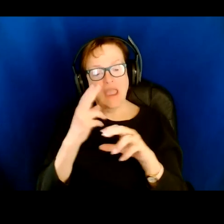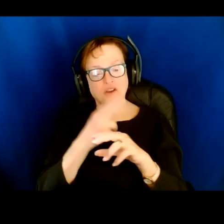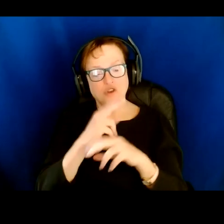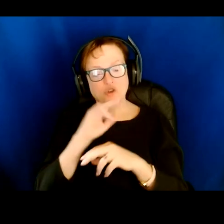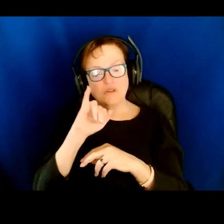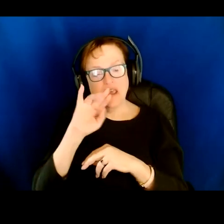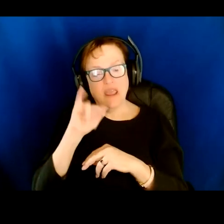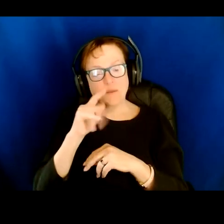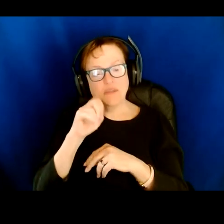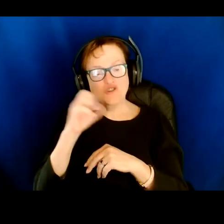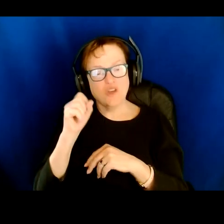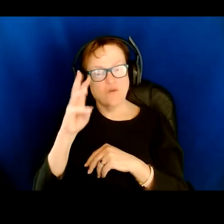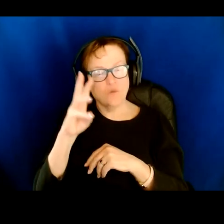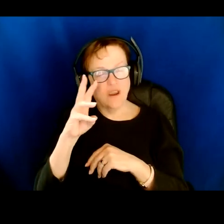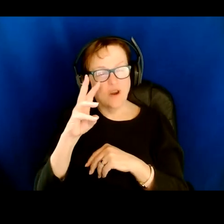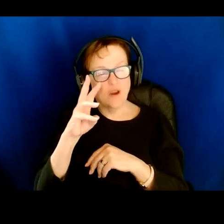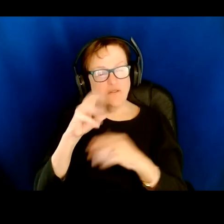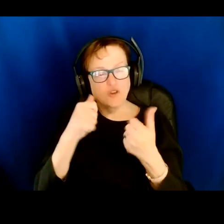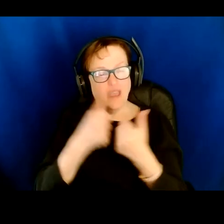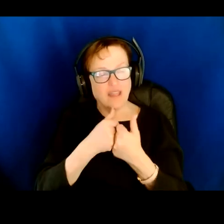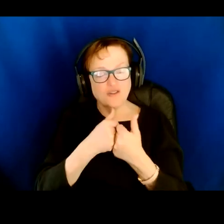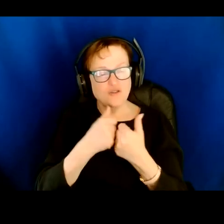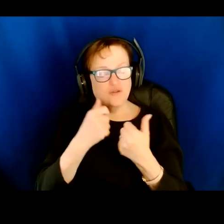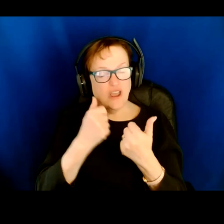if you have challenges seeing to navigate it?